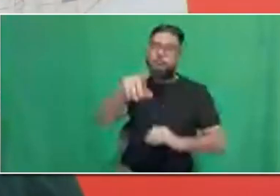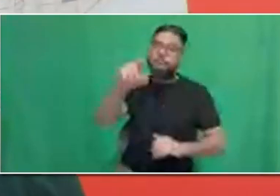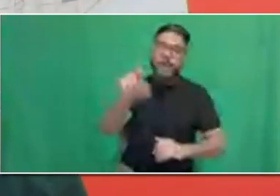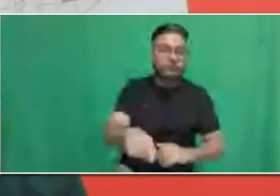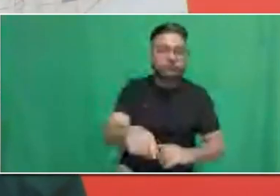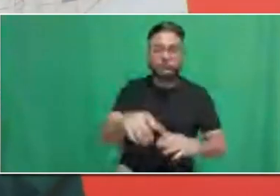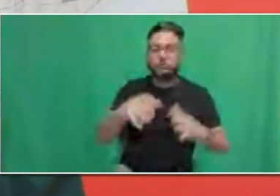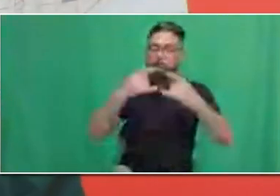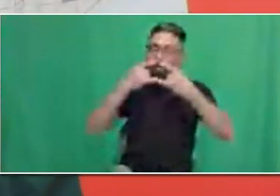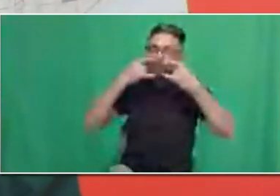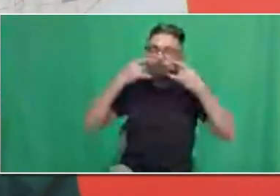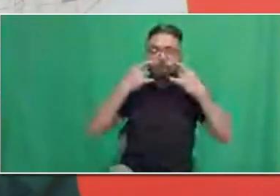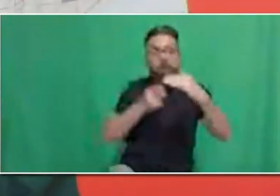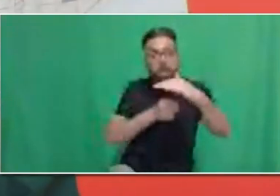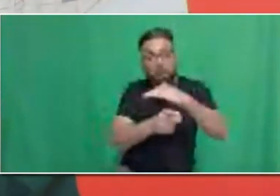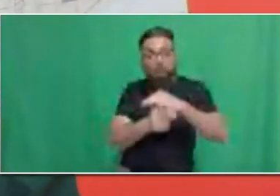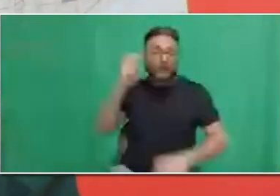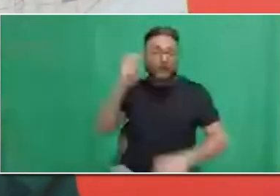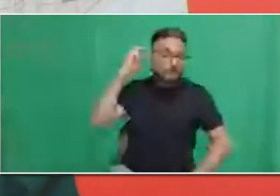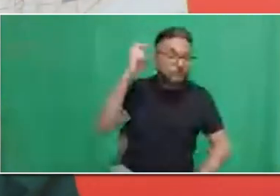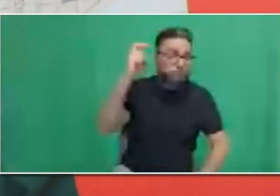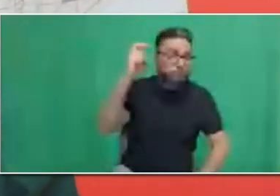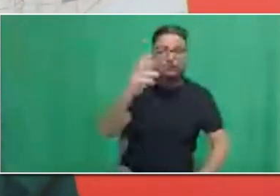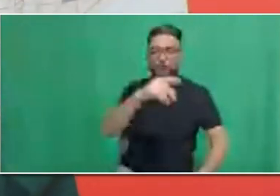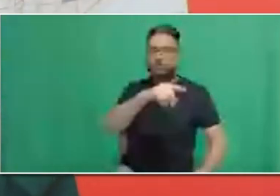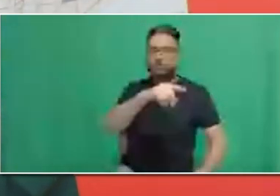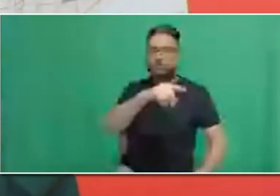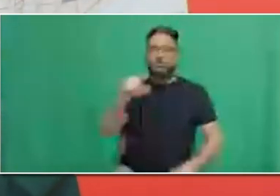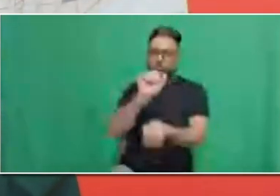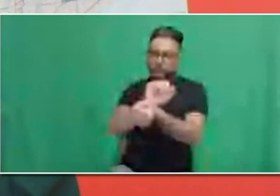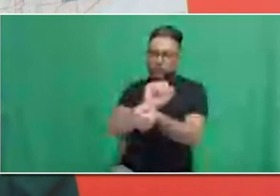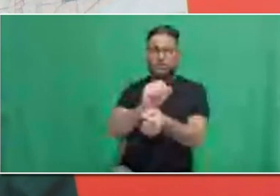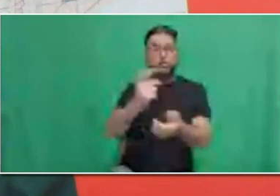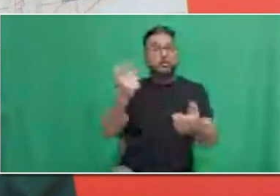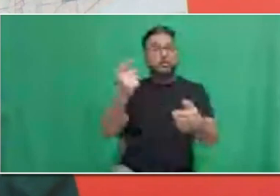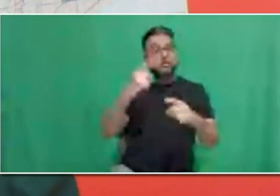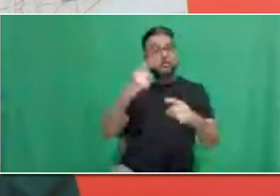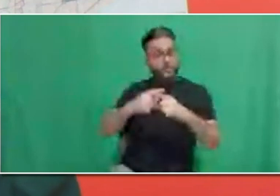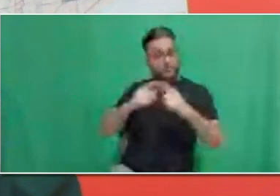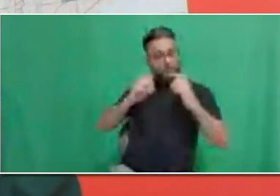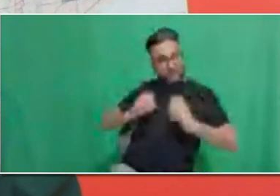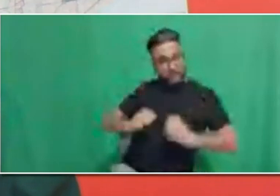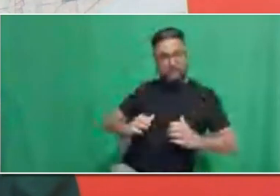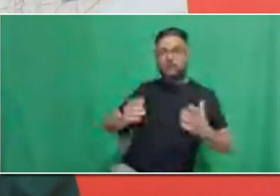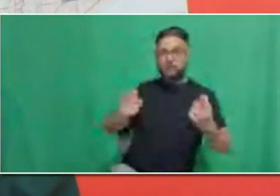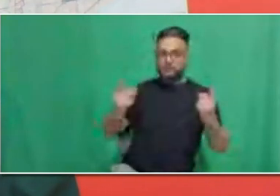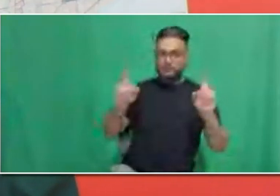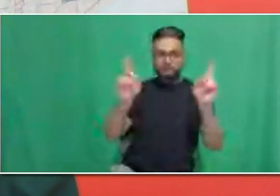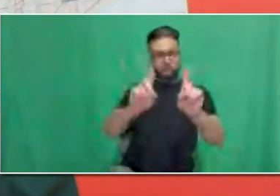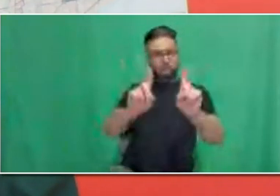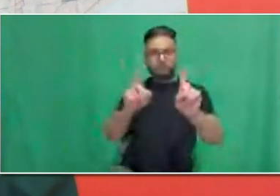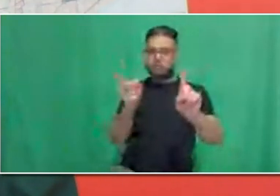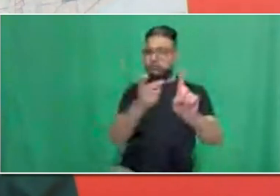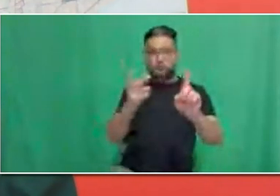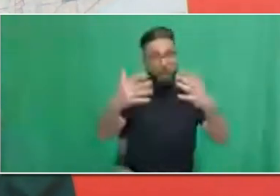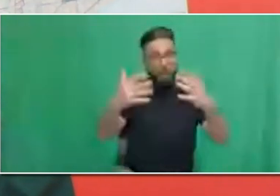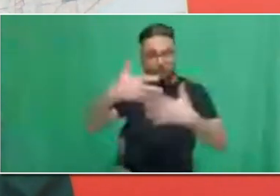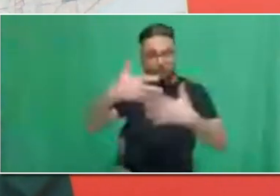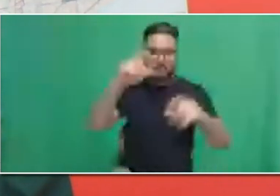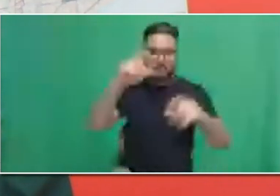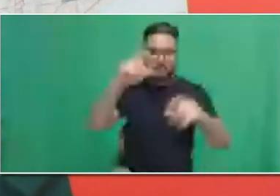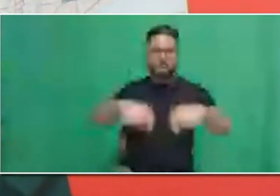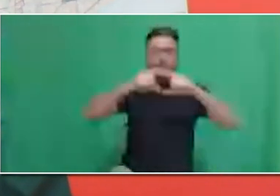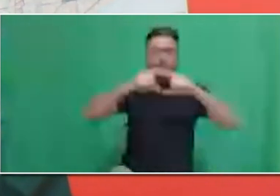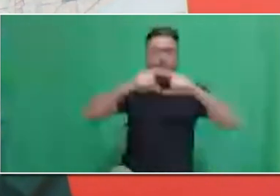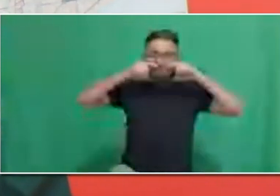Thank you, Ford. So, this one's actually very relevant to the session today. Why is the TTC suddenly focusing on